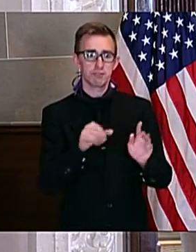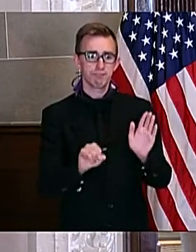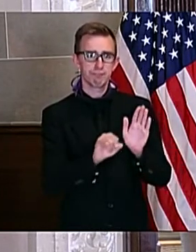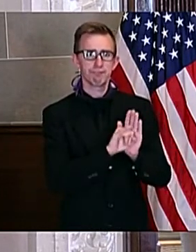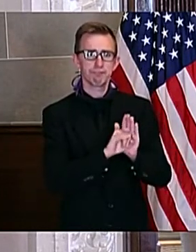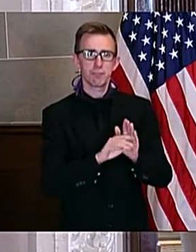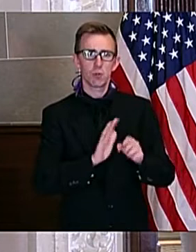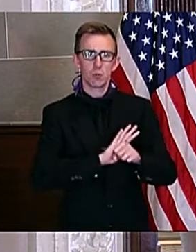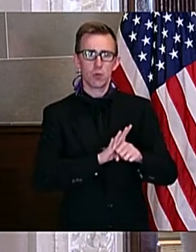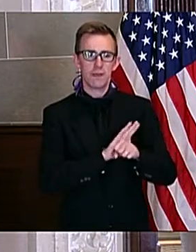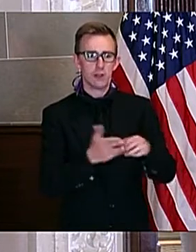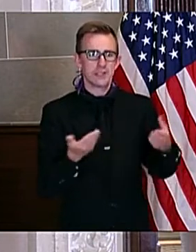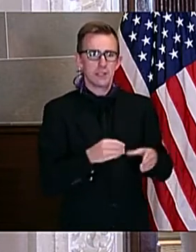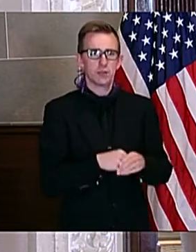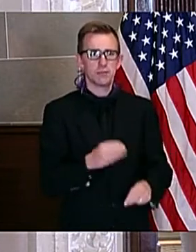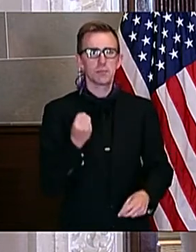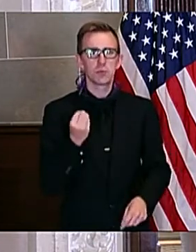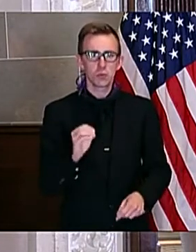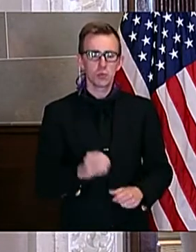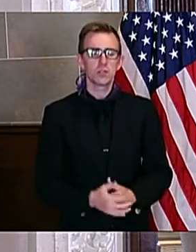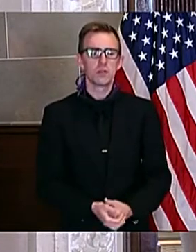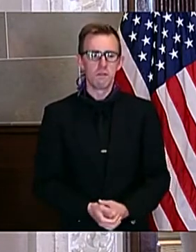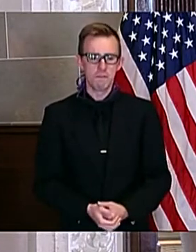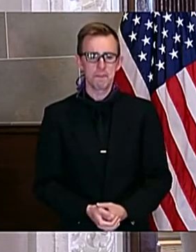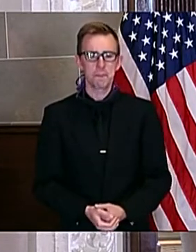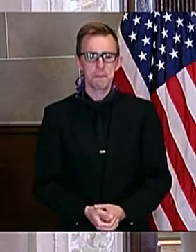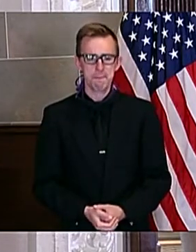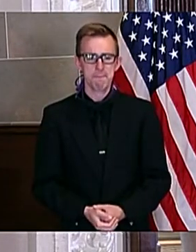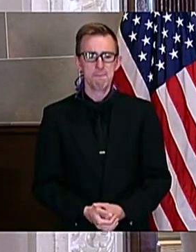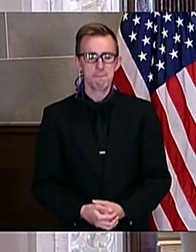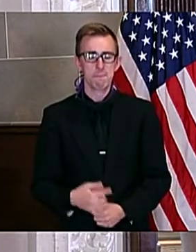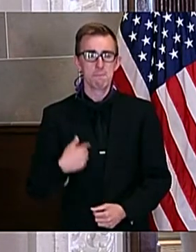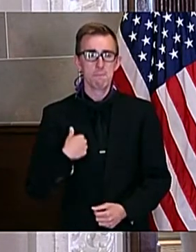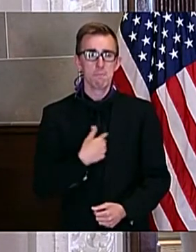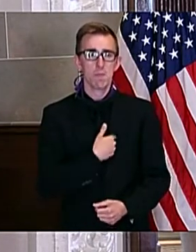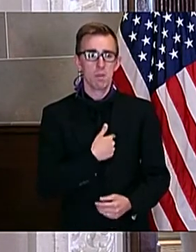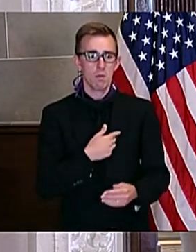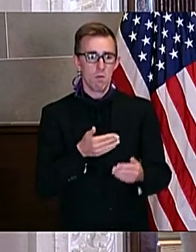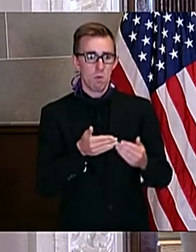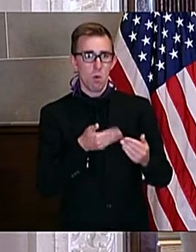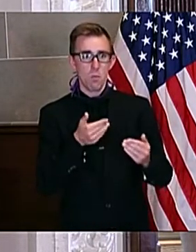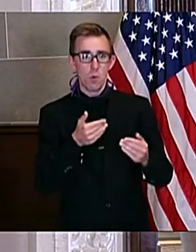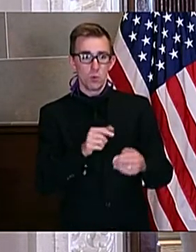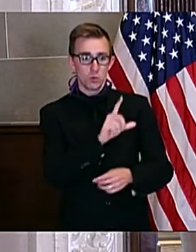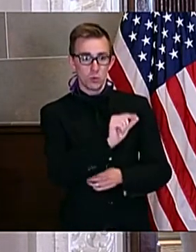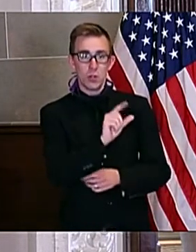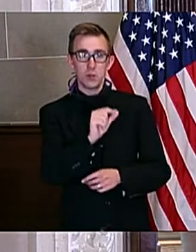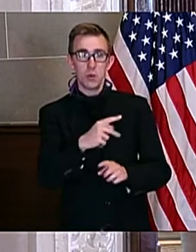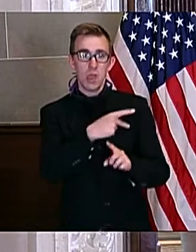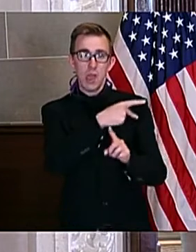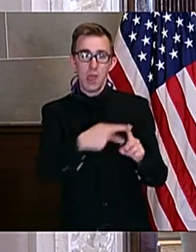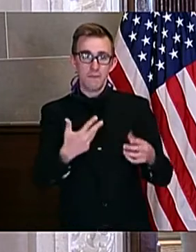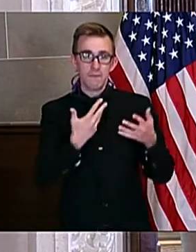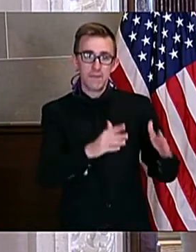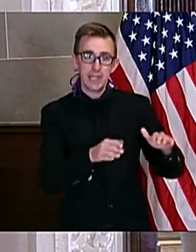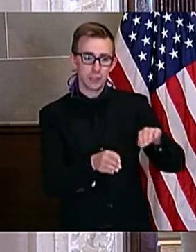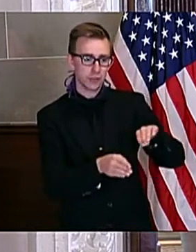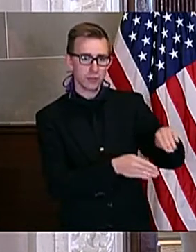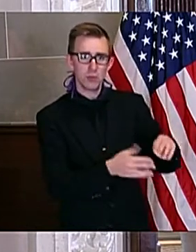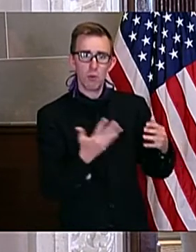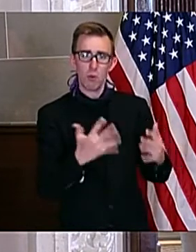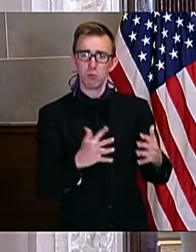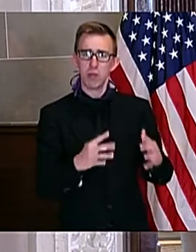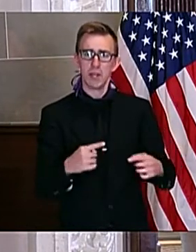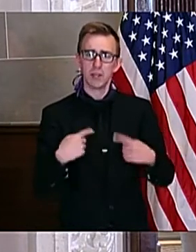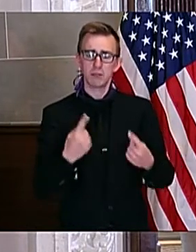in Missouri. And that we are almost halfway through 2020. Up until